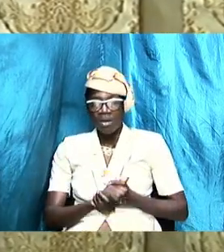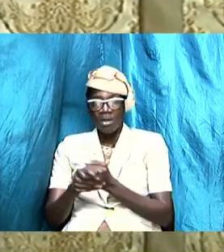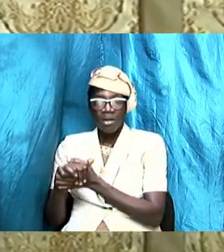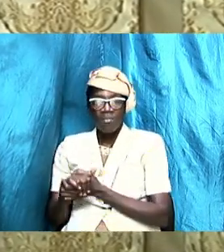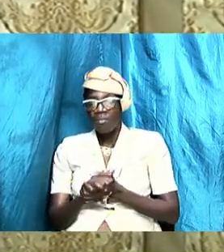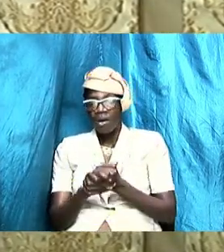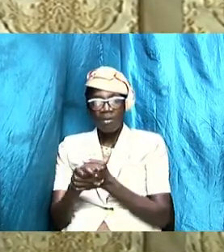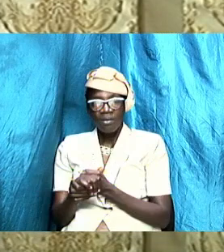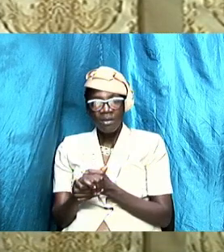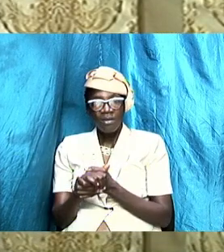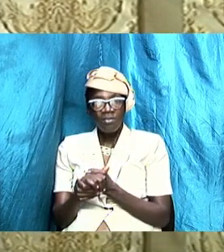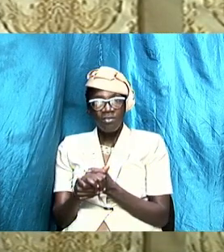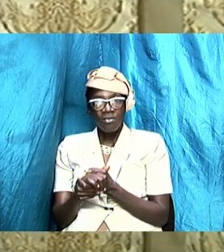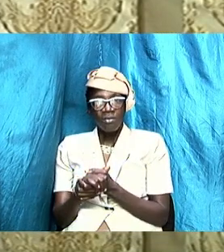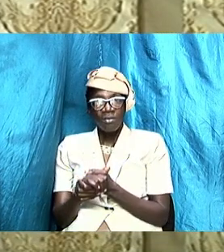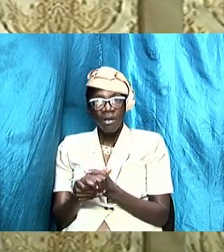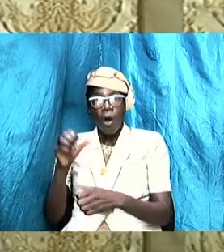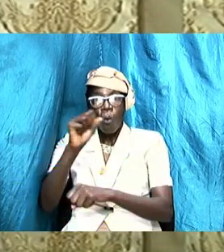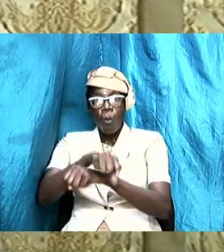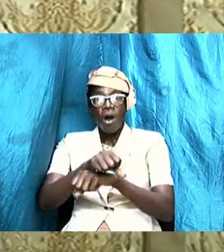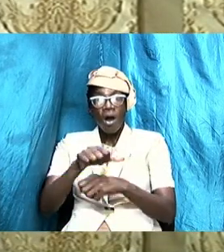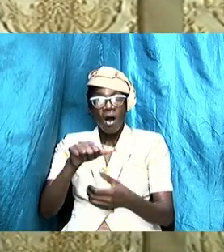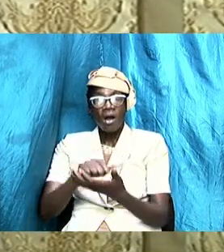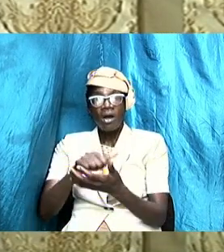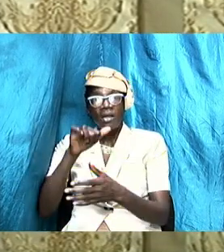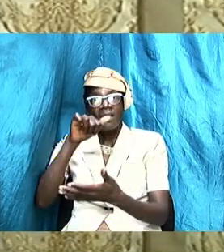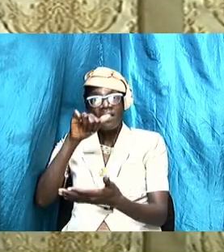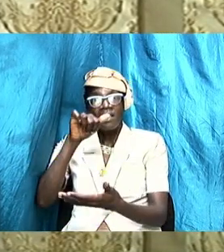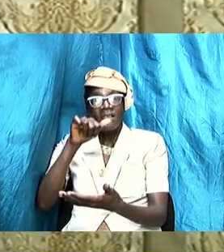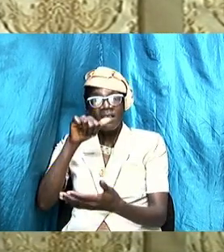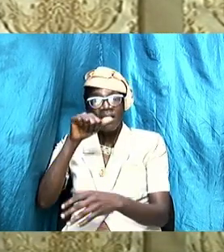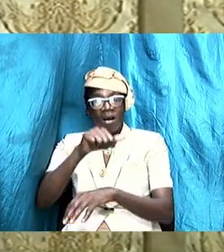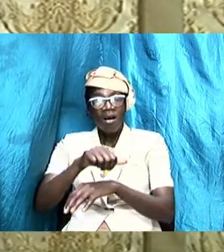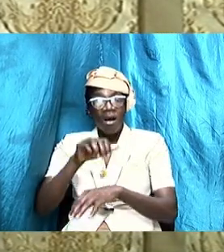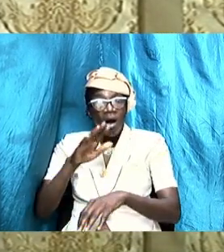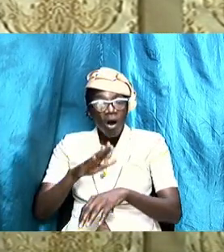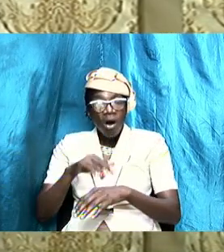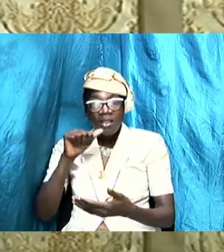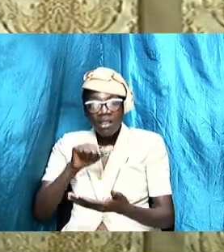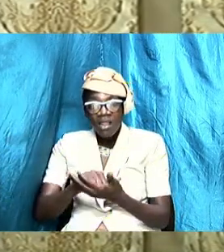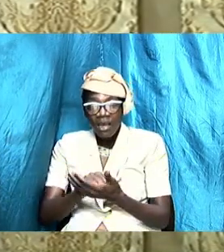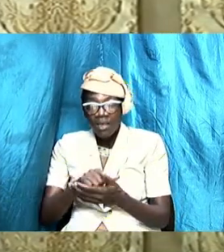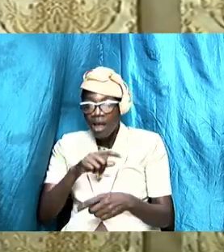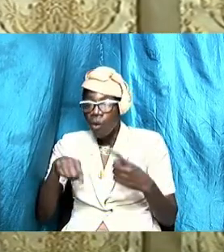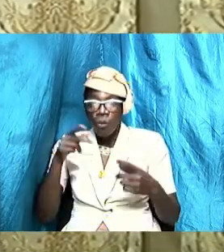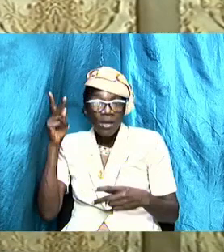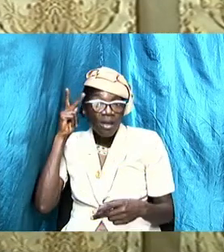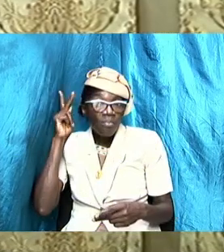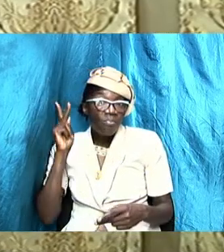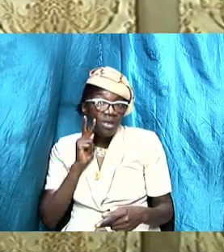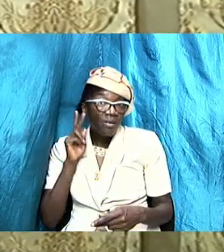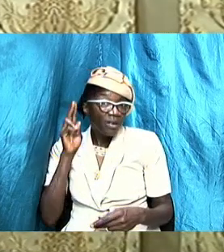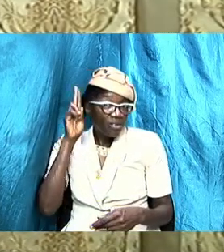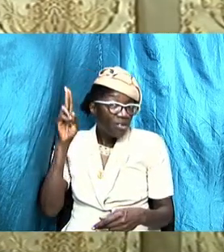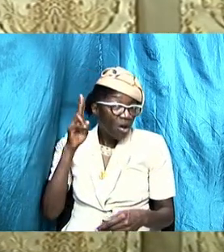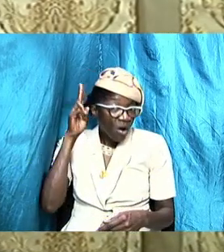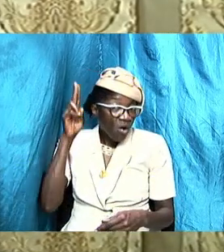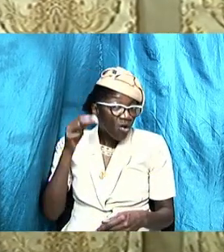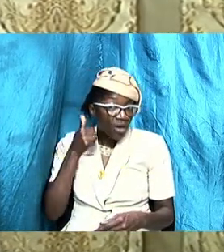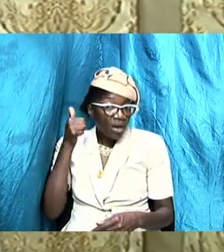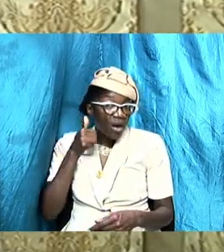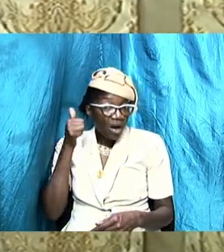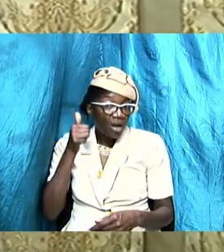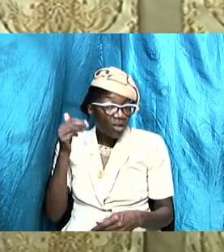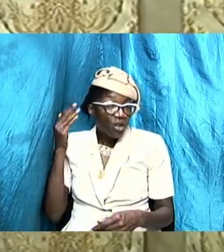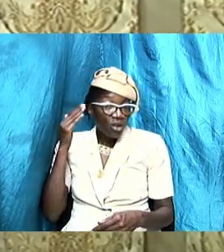so we must deal with that when this parents or the uncle or the aunt who know you or the siblings